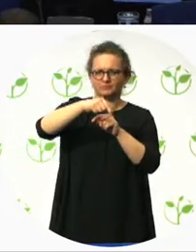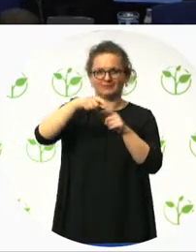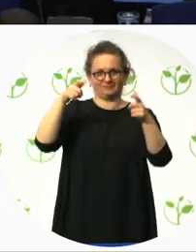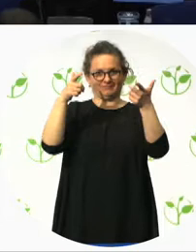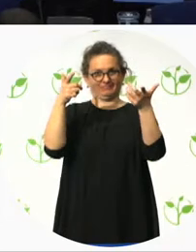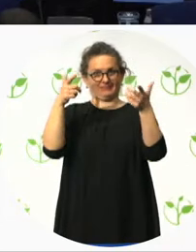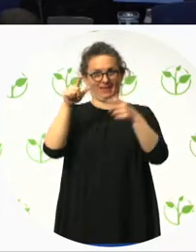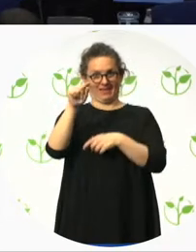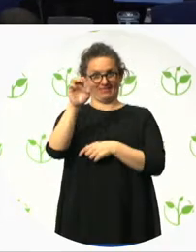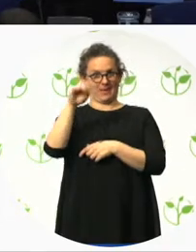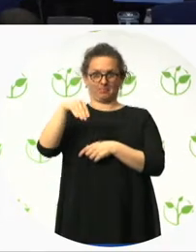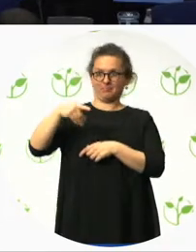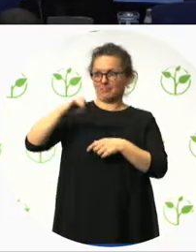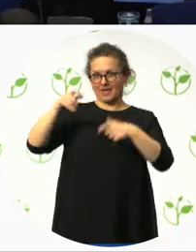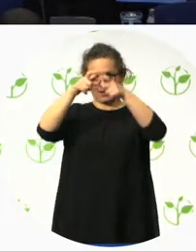included.